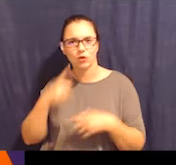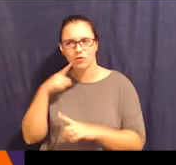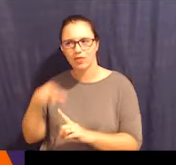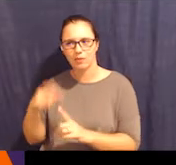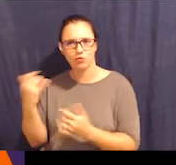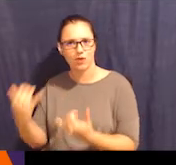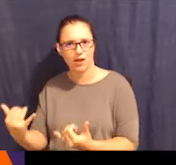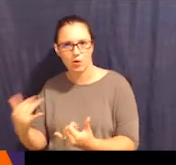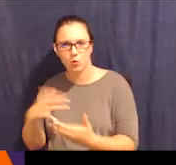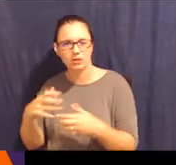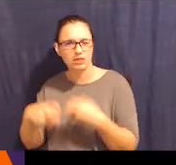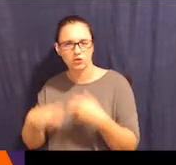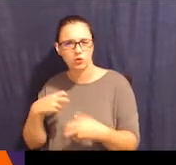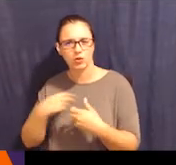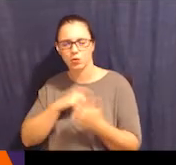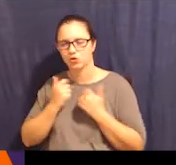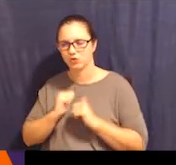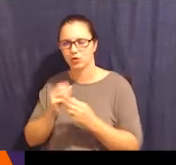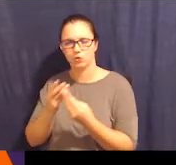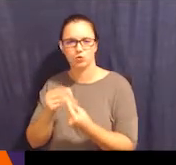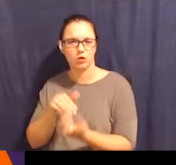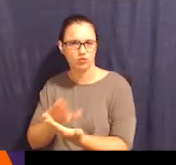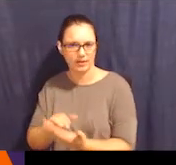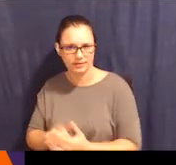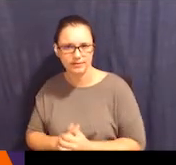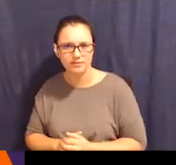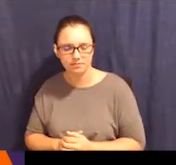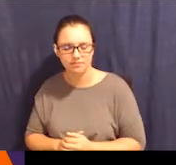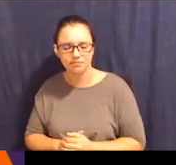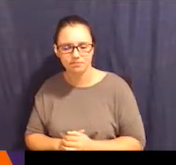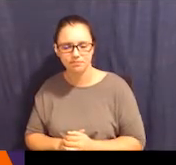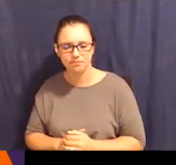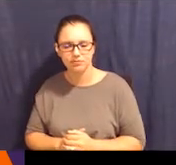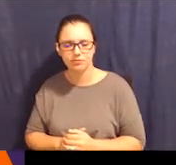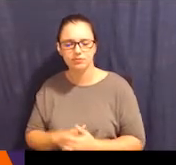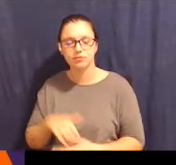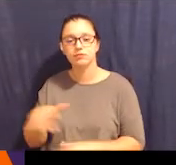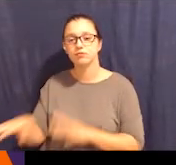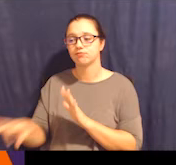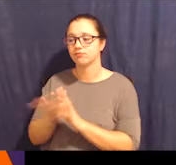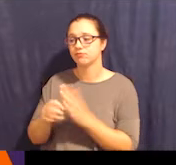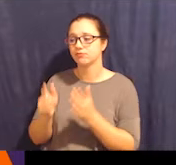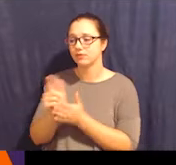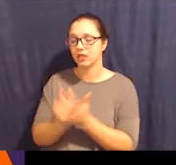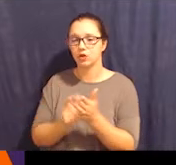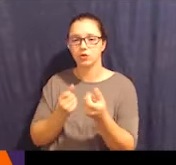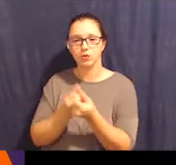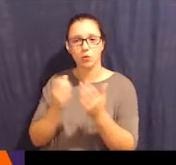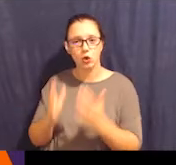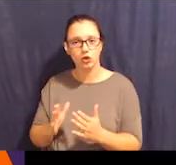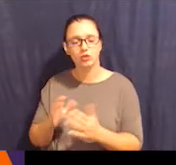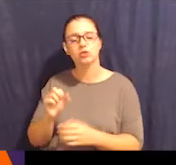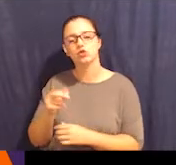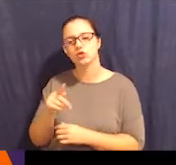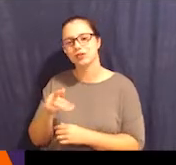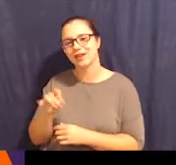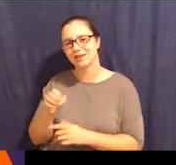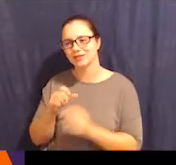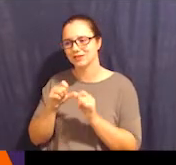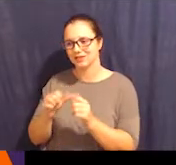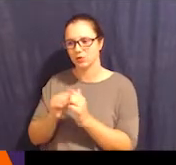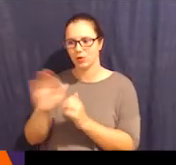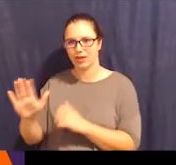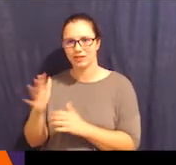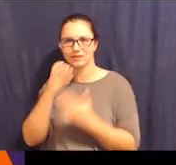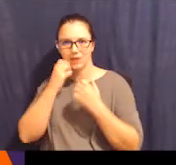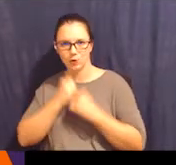is difficult for them right now? What's the issue that we're trying to address? And then appoint legal supporters or surrogate consistent with the